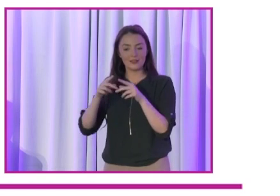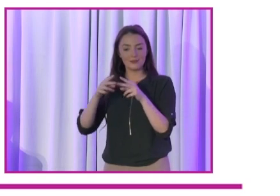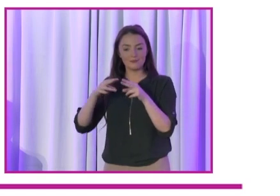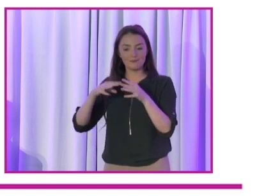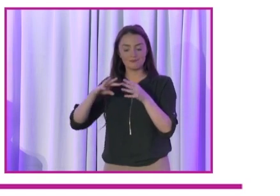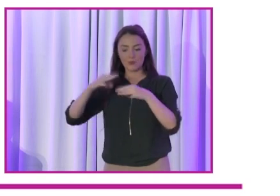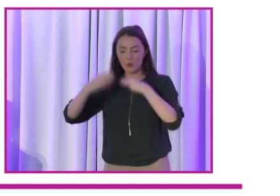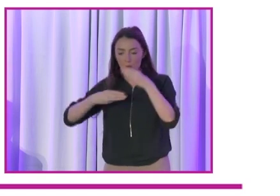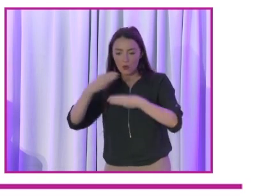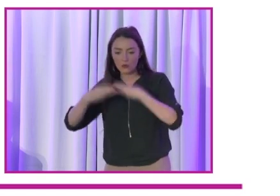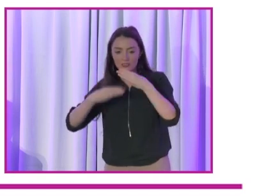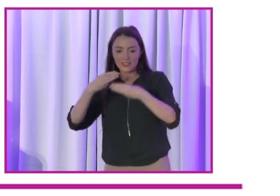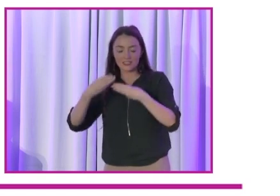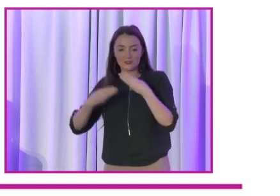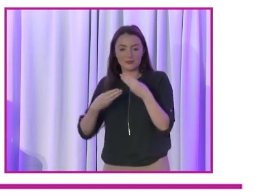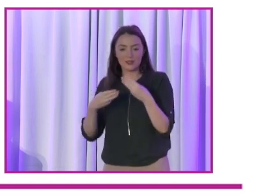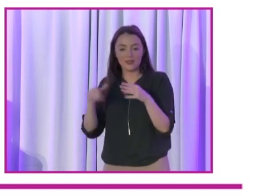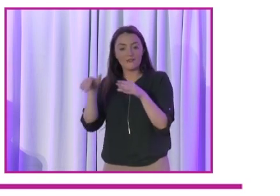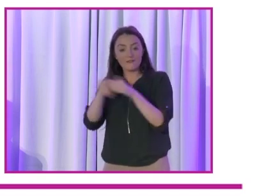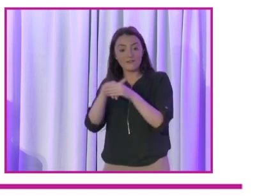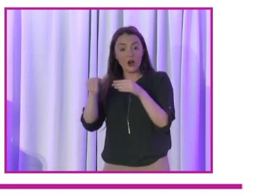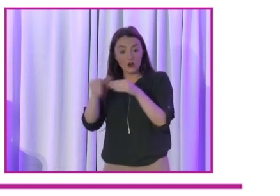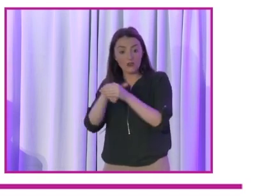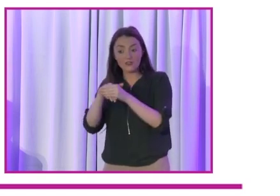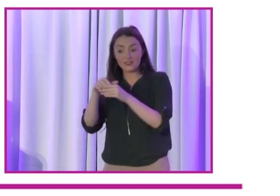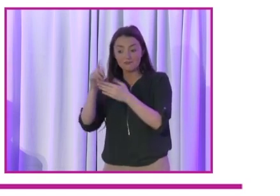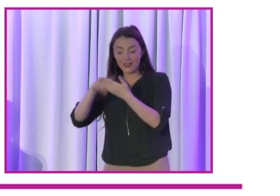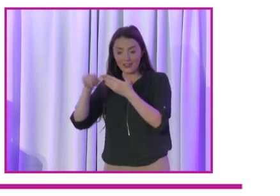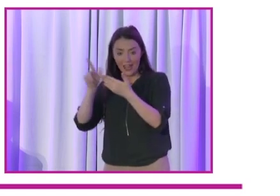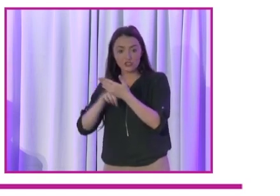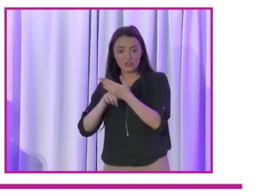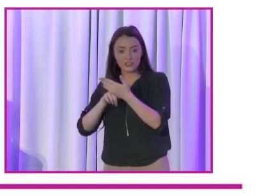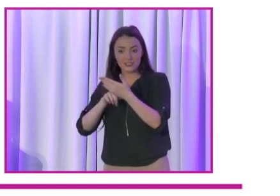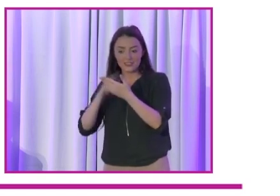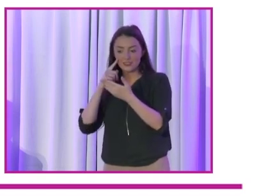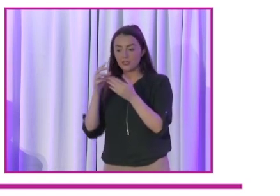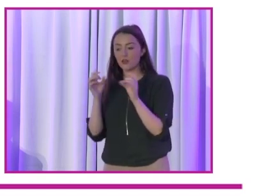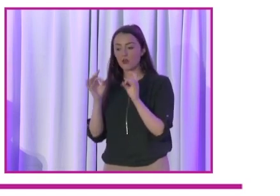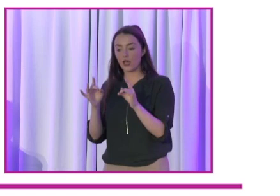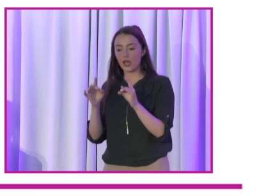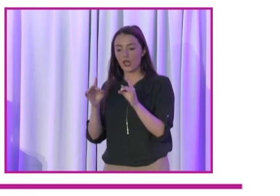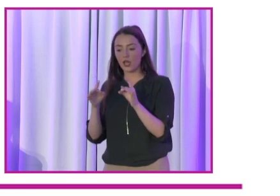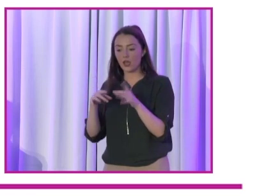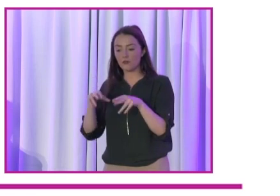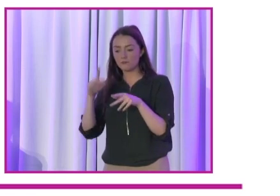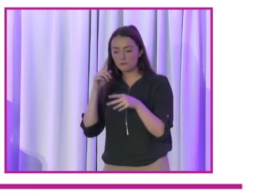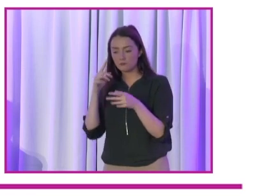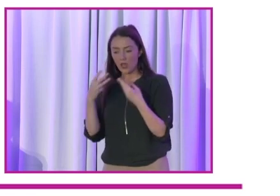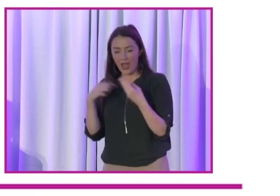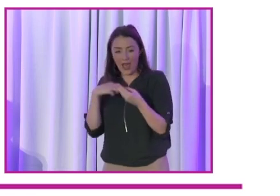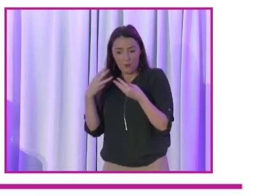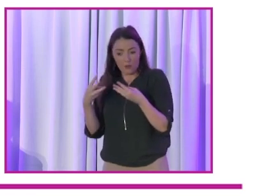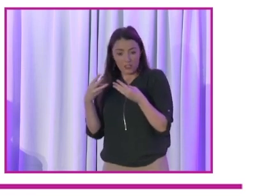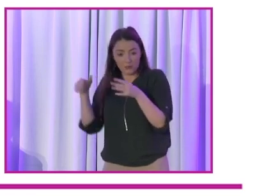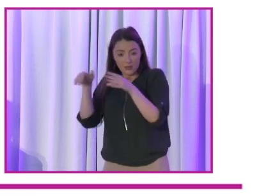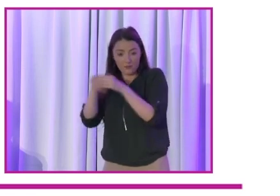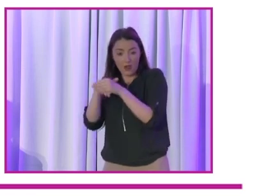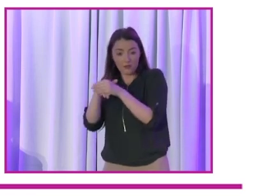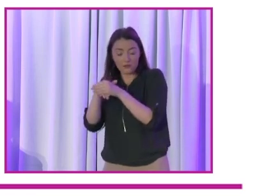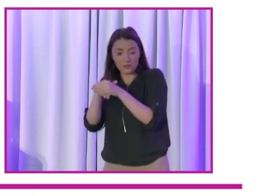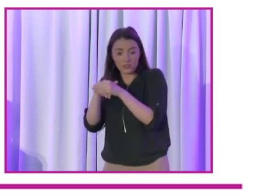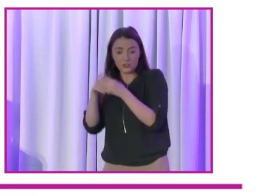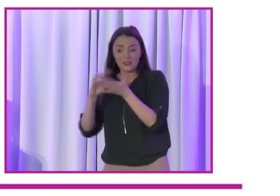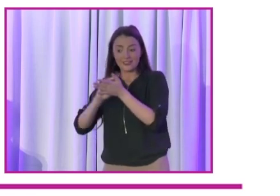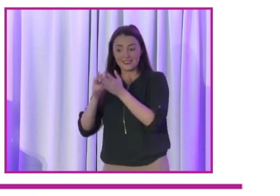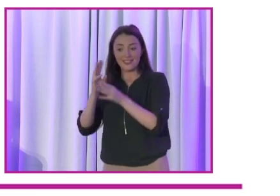of getting engaged in elections per se and then using that as a route to figure out do I ever want to run for election myself or not? Which I think is the key bit.